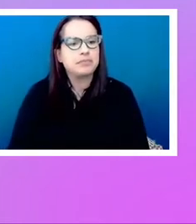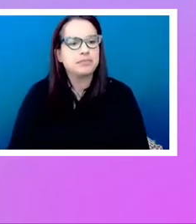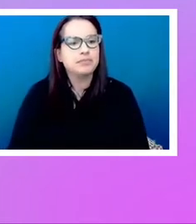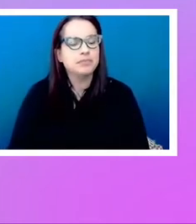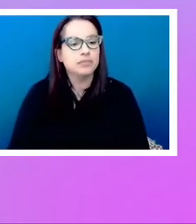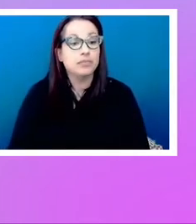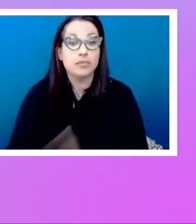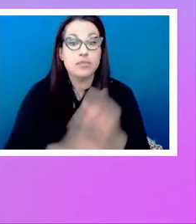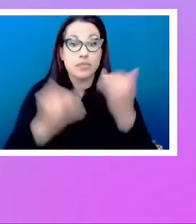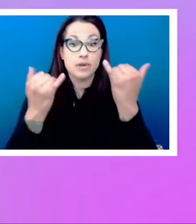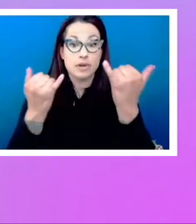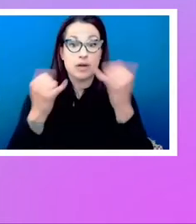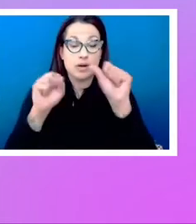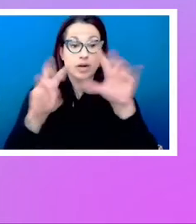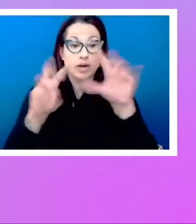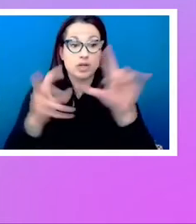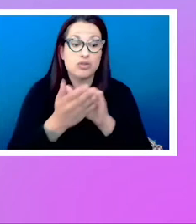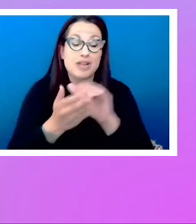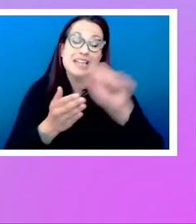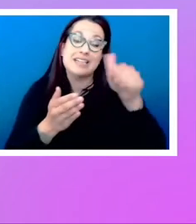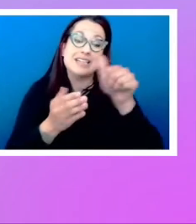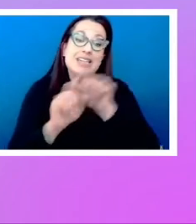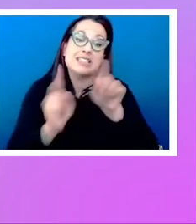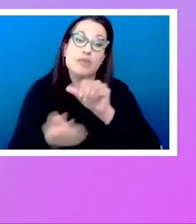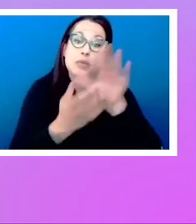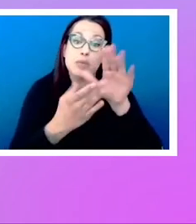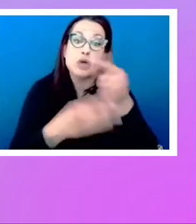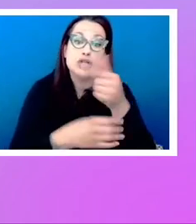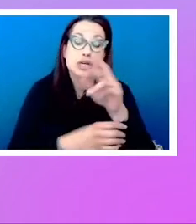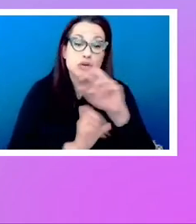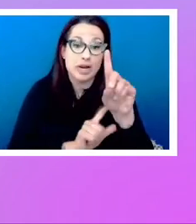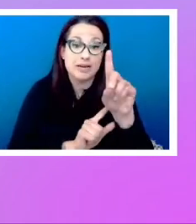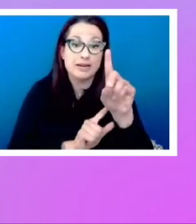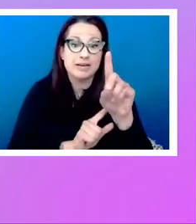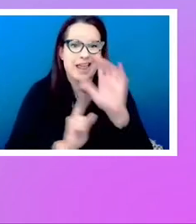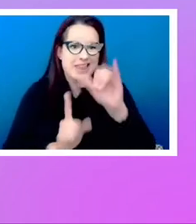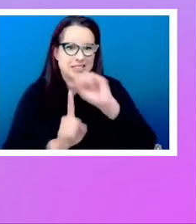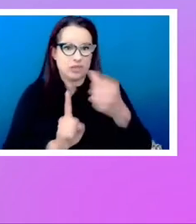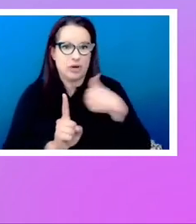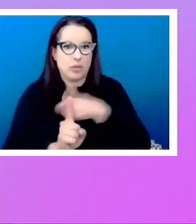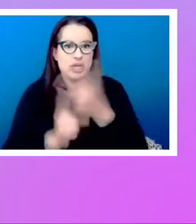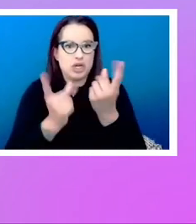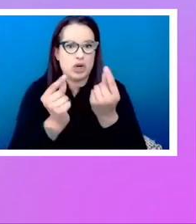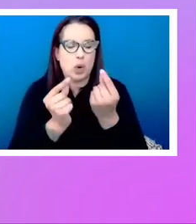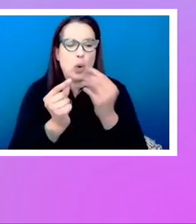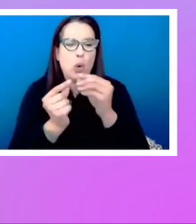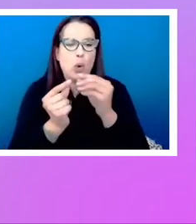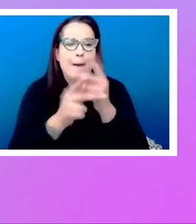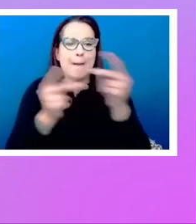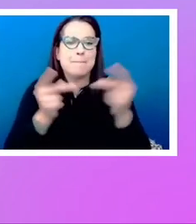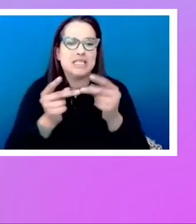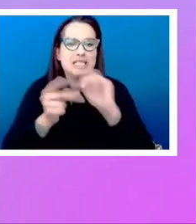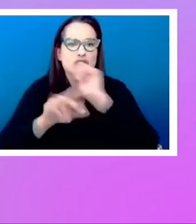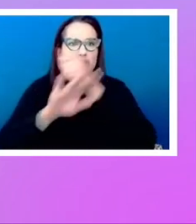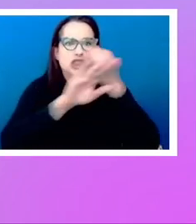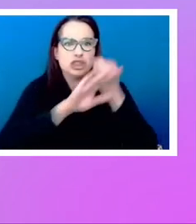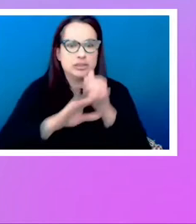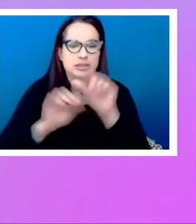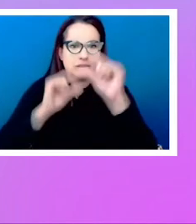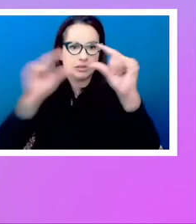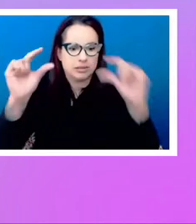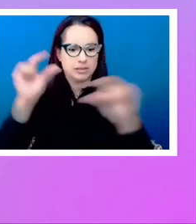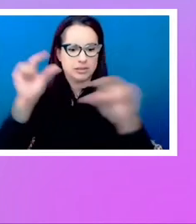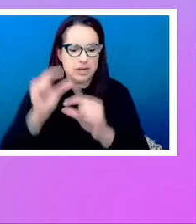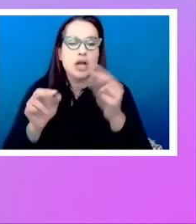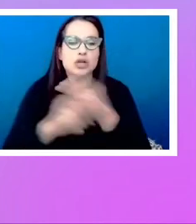Now we can do this another way in grid. In that situation, we'd actually positioned everything using grid template areas. So we've kind of taken